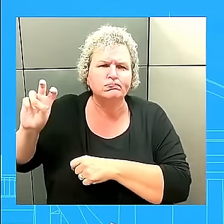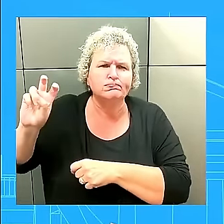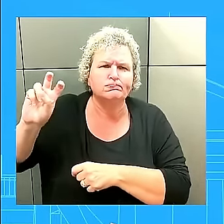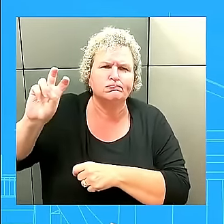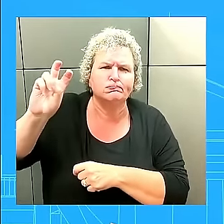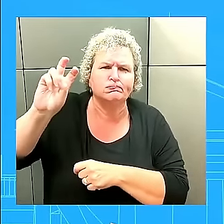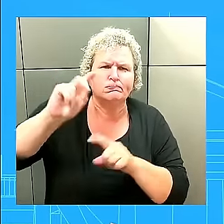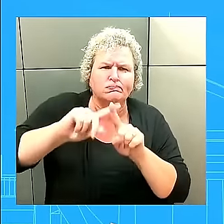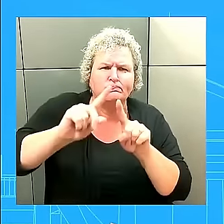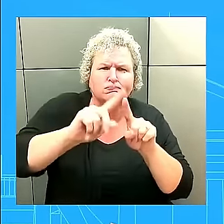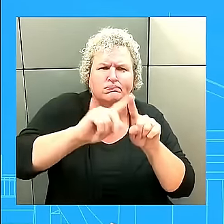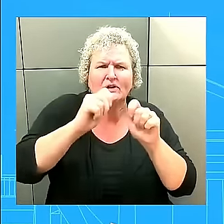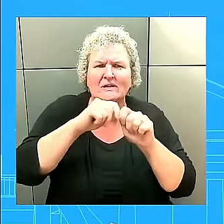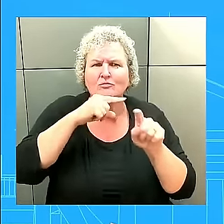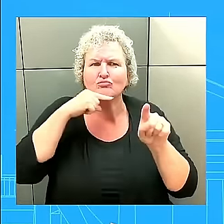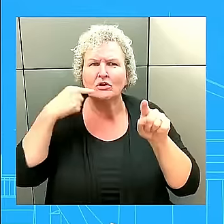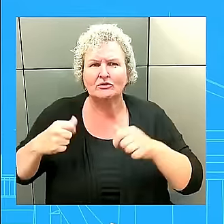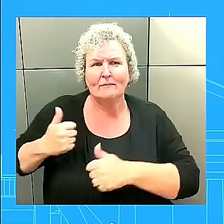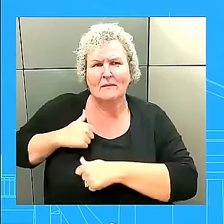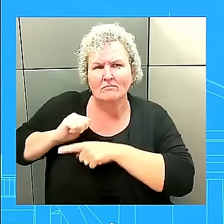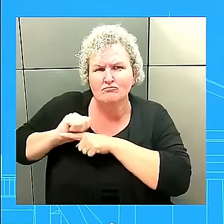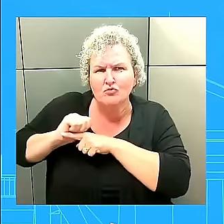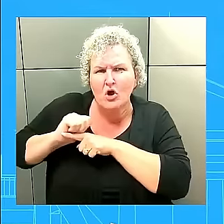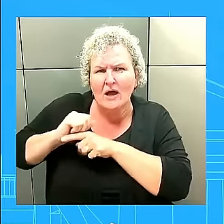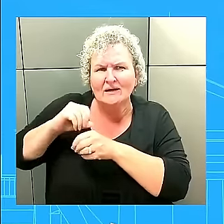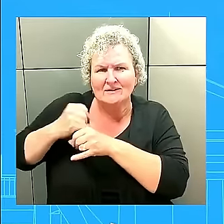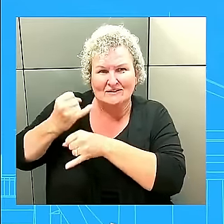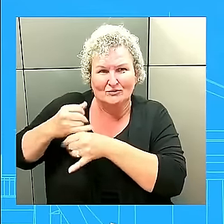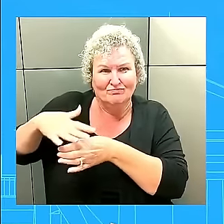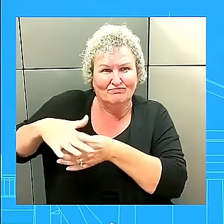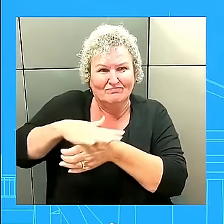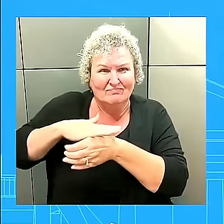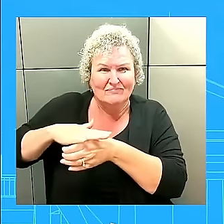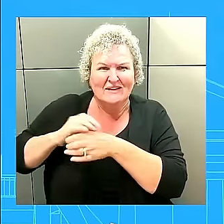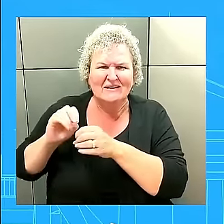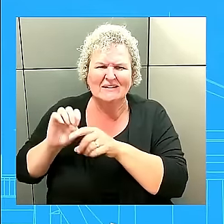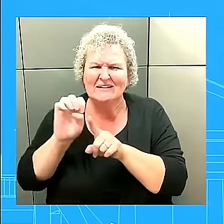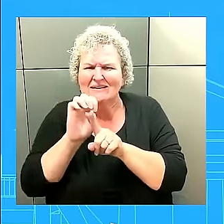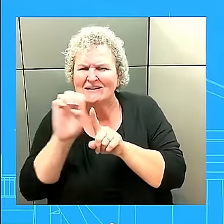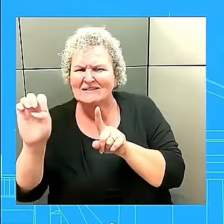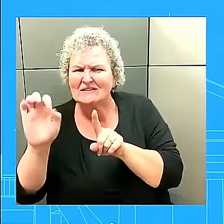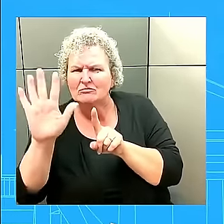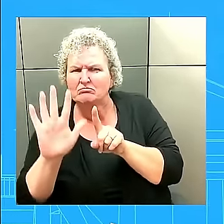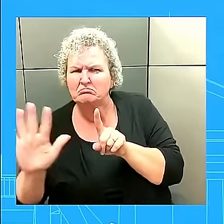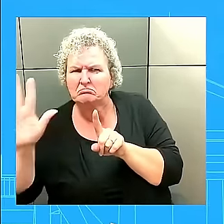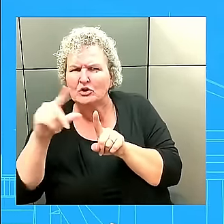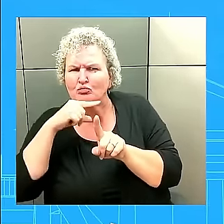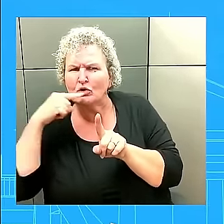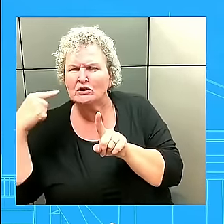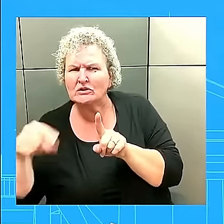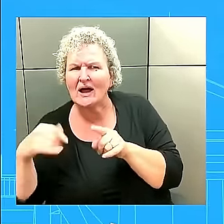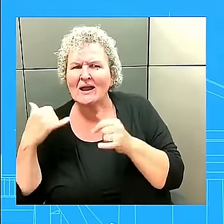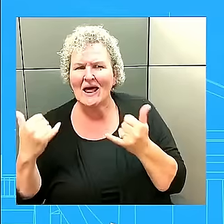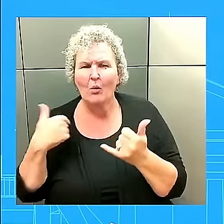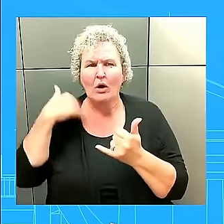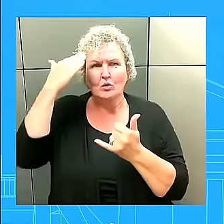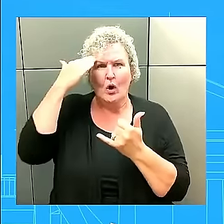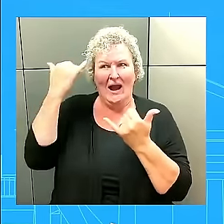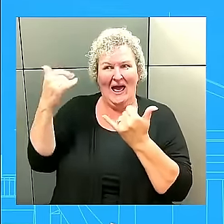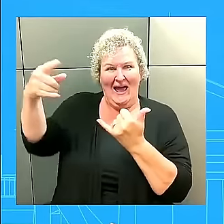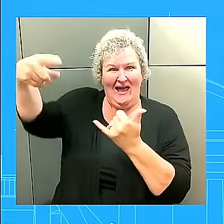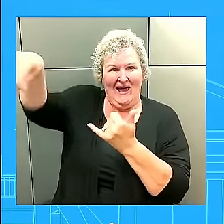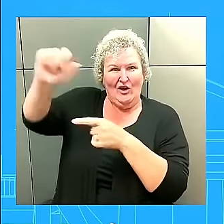We do not yet know whether these soldiers will enter into combat alongside the Russian military, but this is certainly